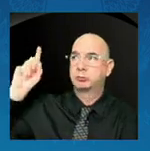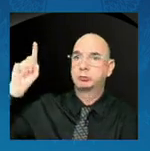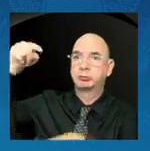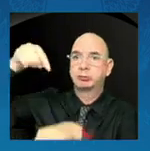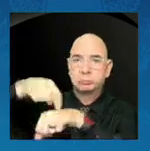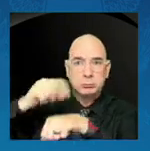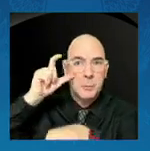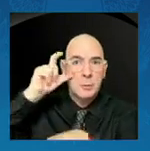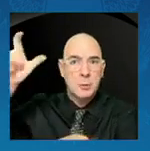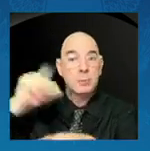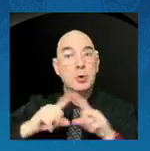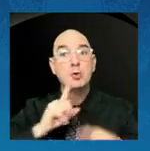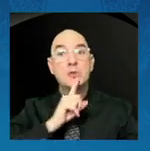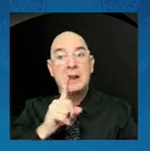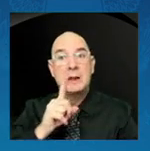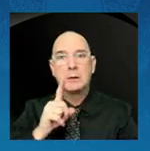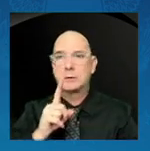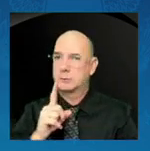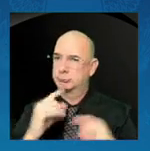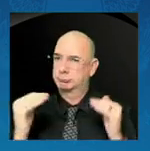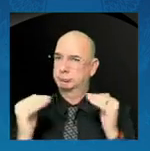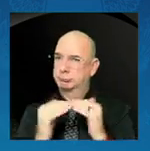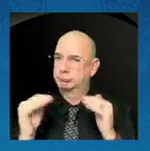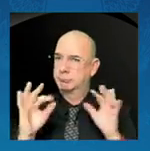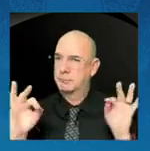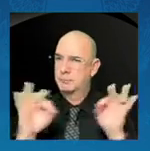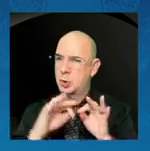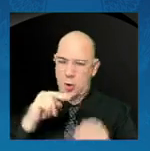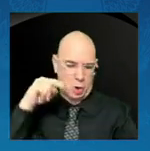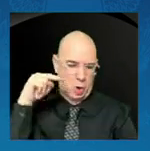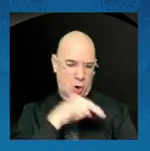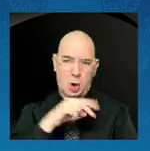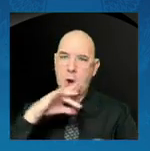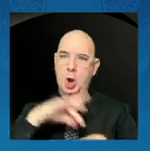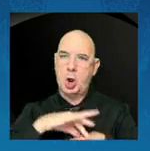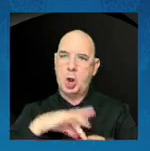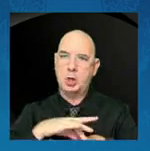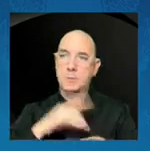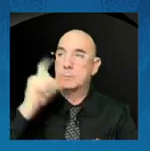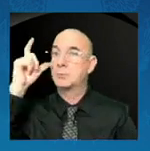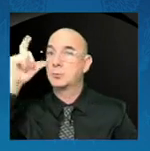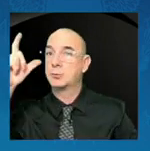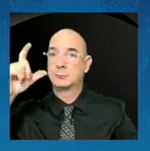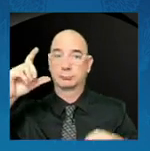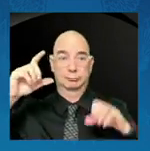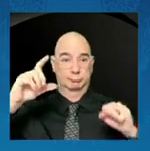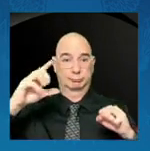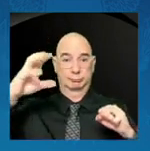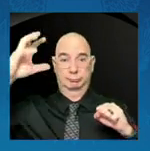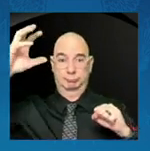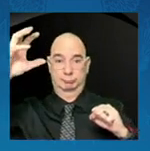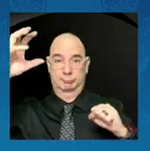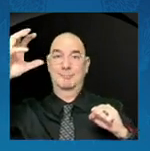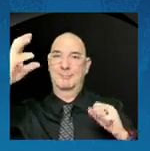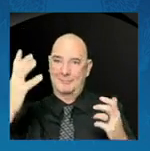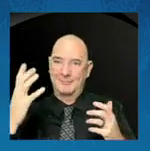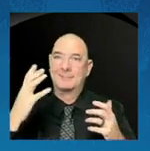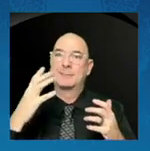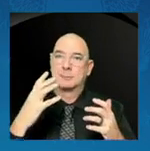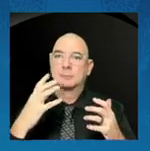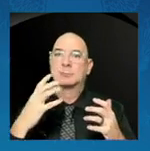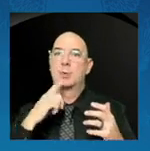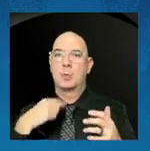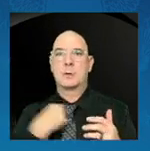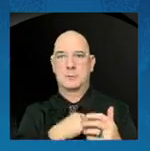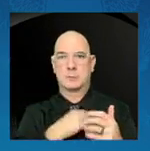to look back at Earth. Today, our nation and our world is more active in space than ever